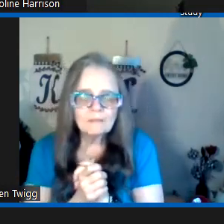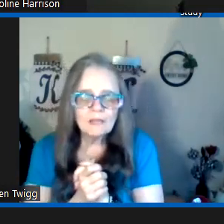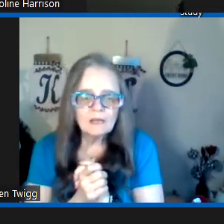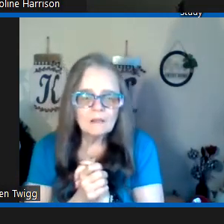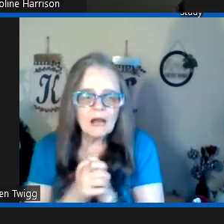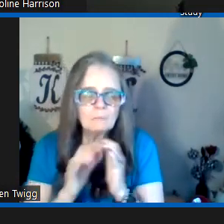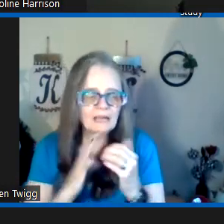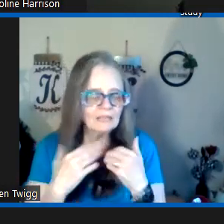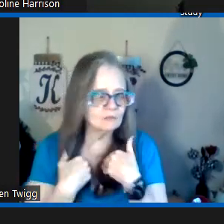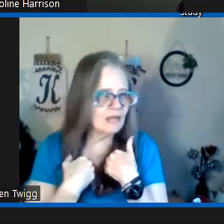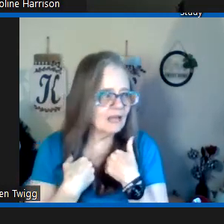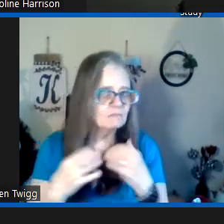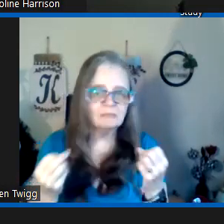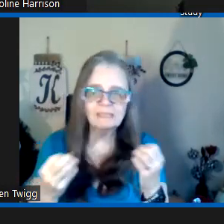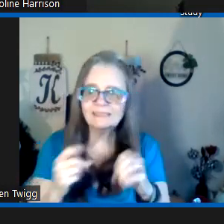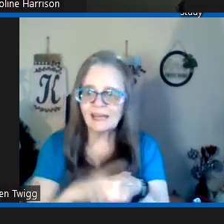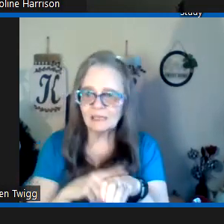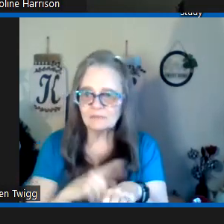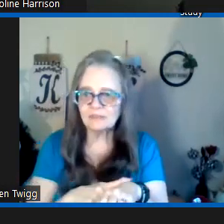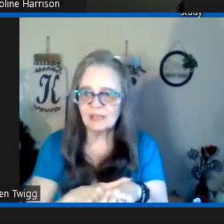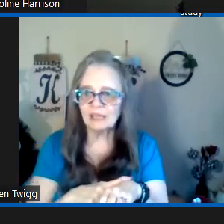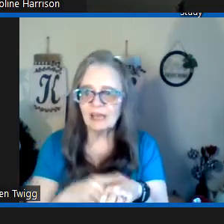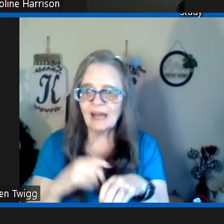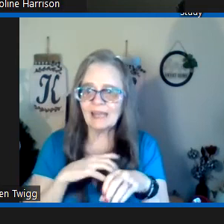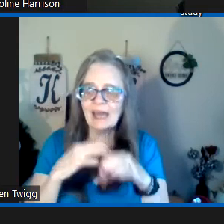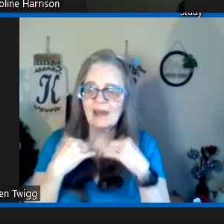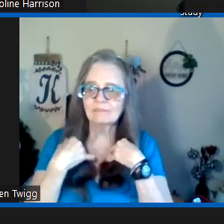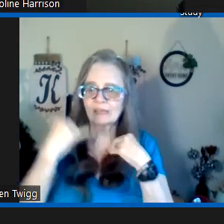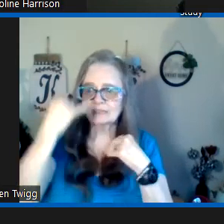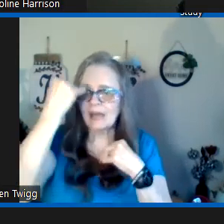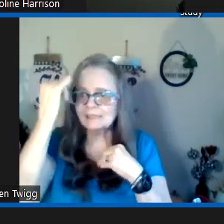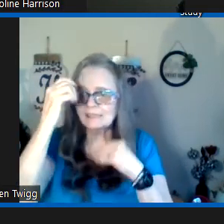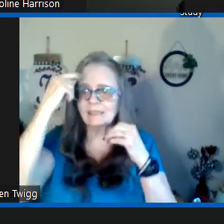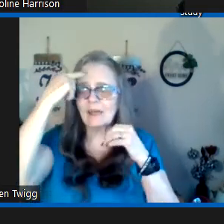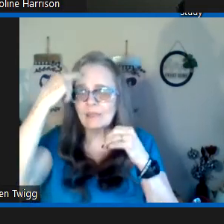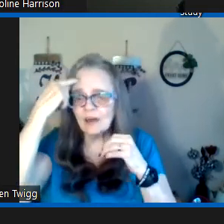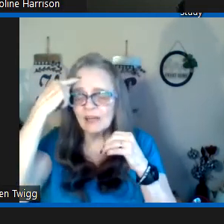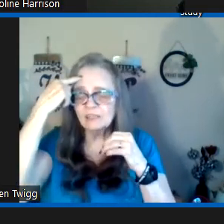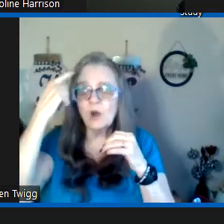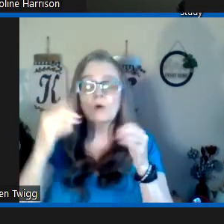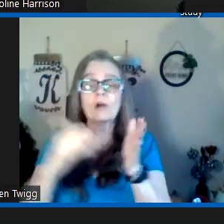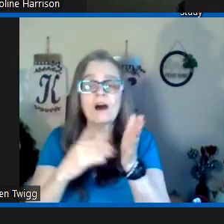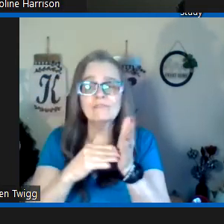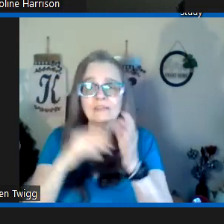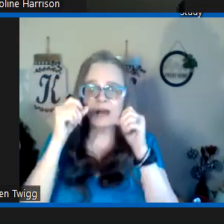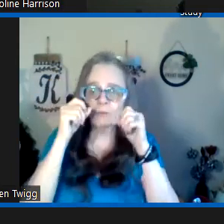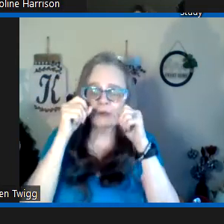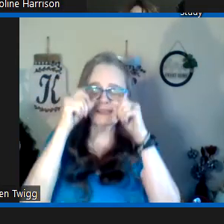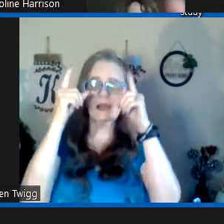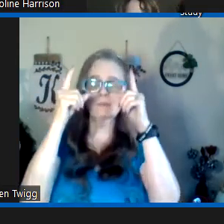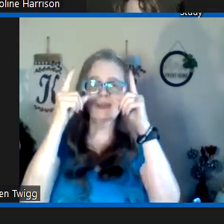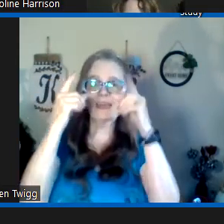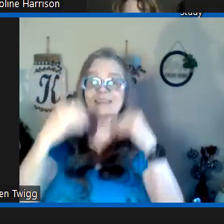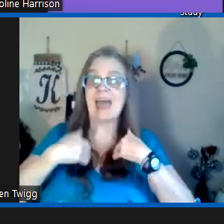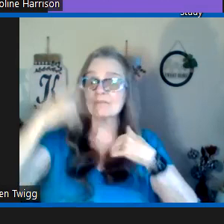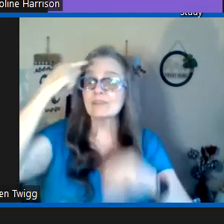but i do have many times that i have an idea a thought or often i'll